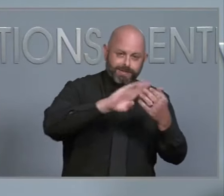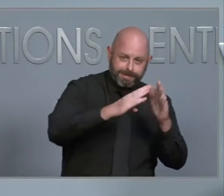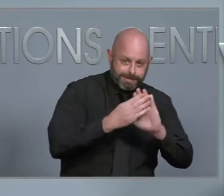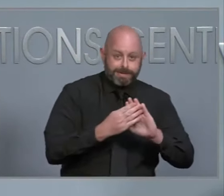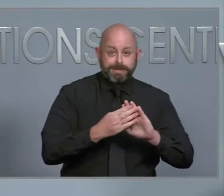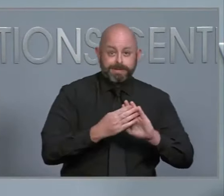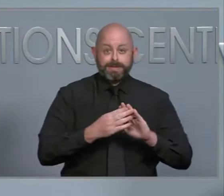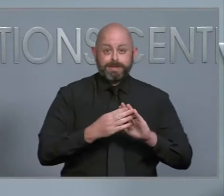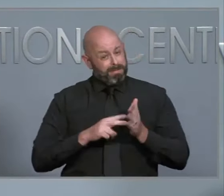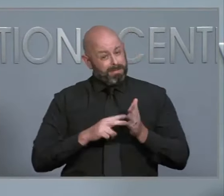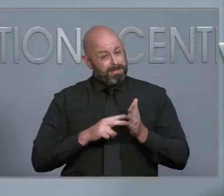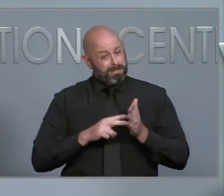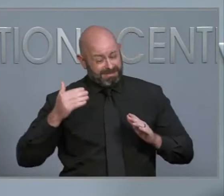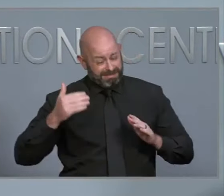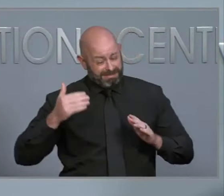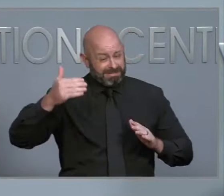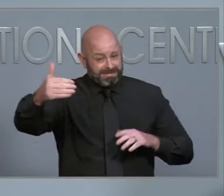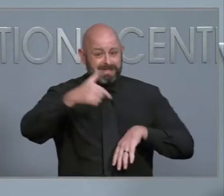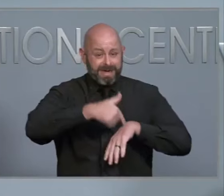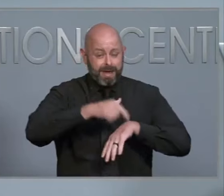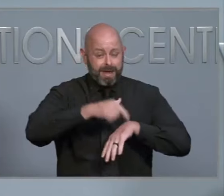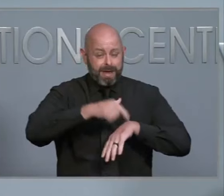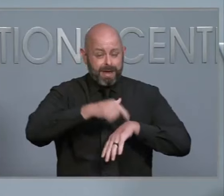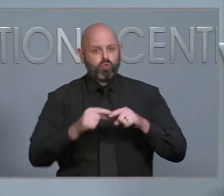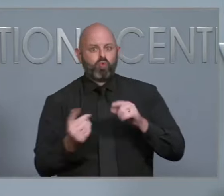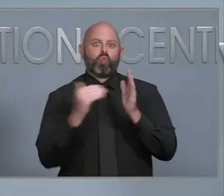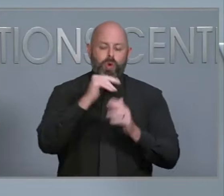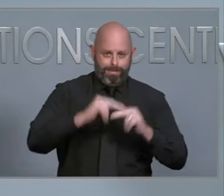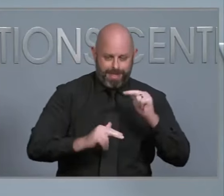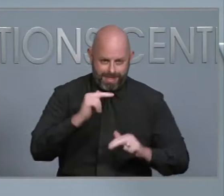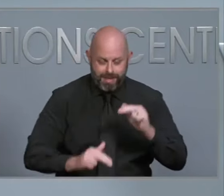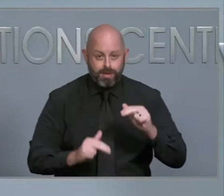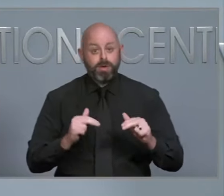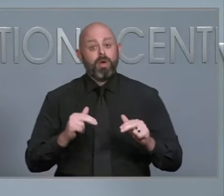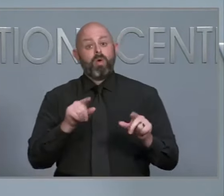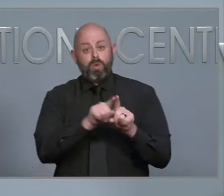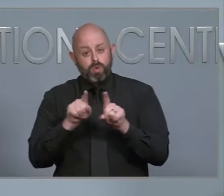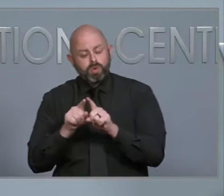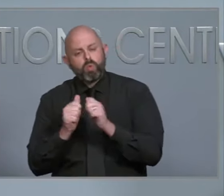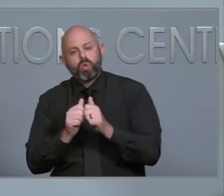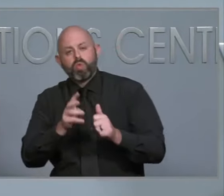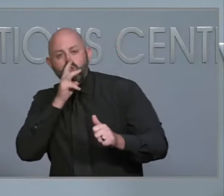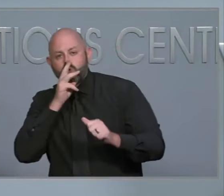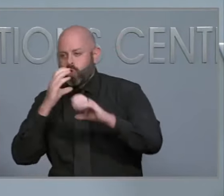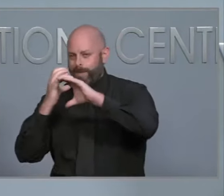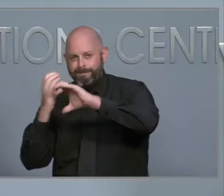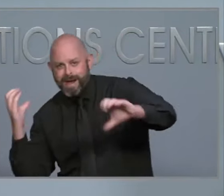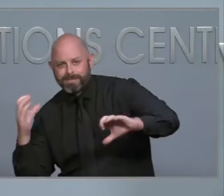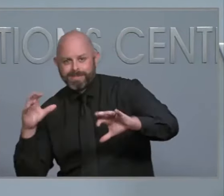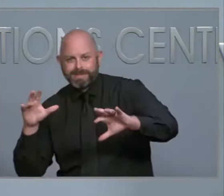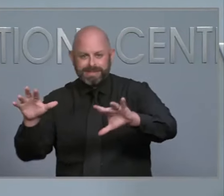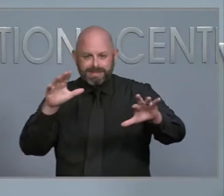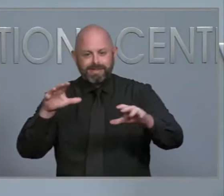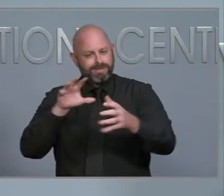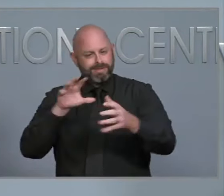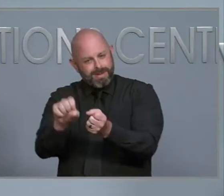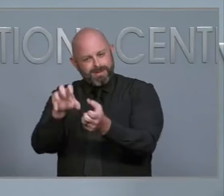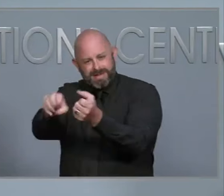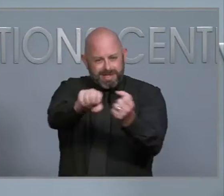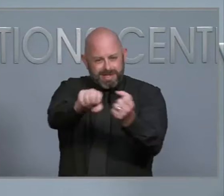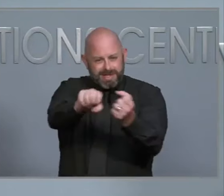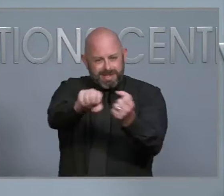for these water systems to come online. We're working with our federal partners to look at some official